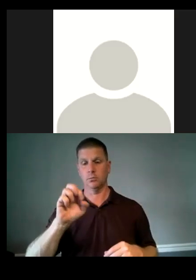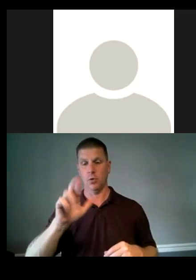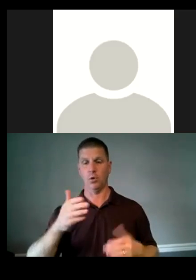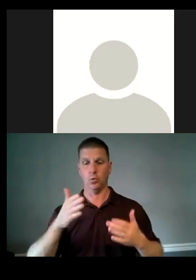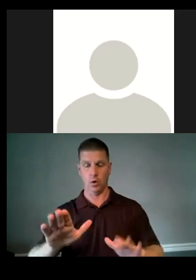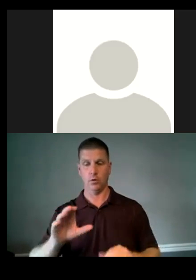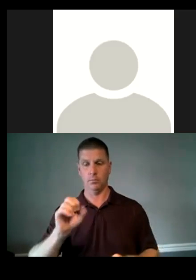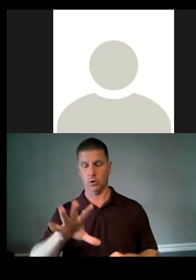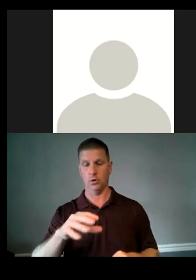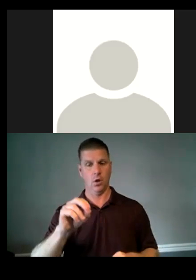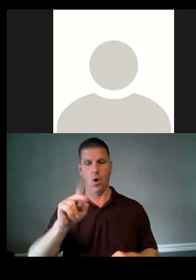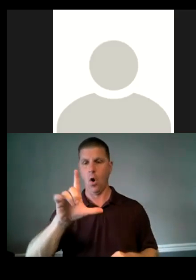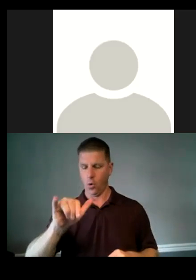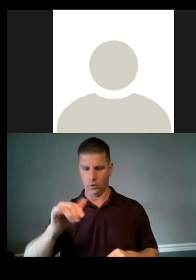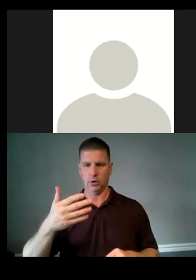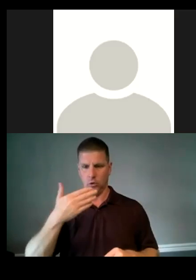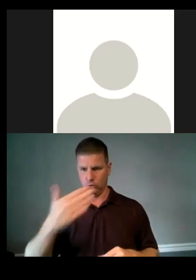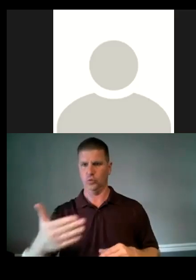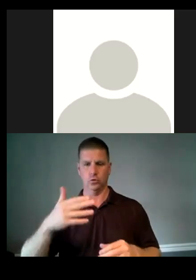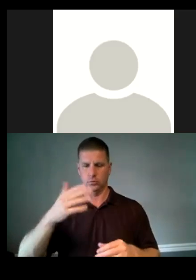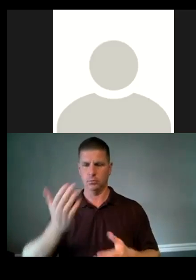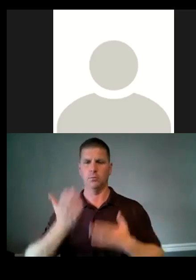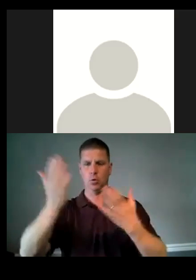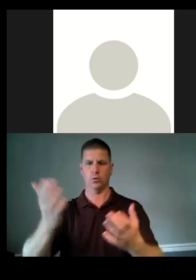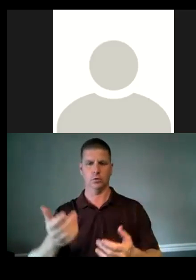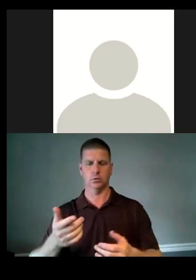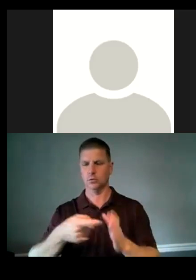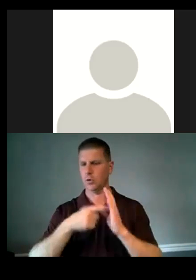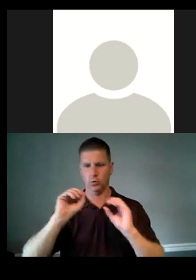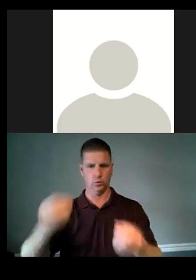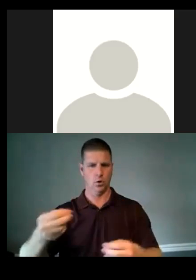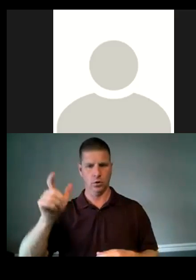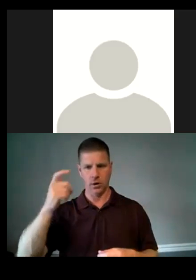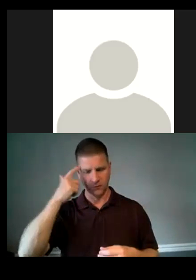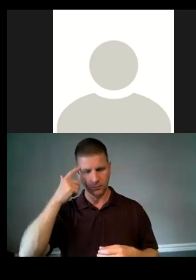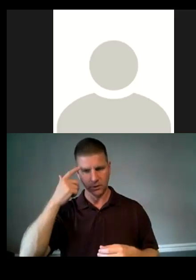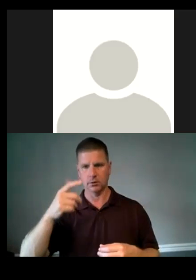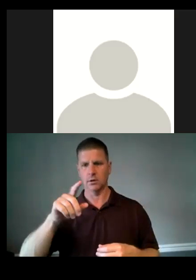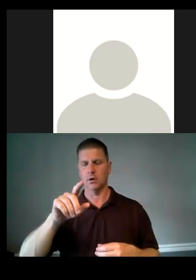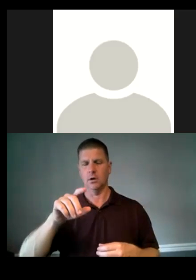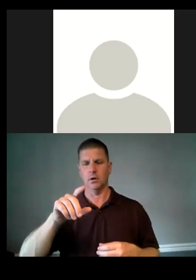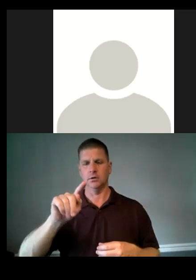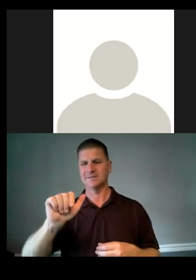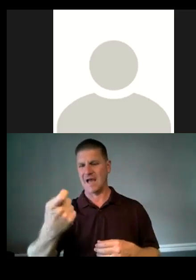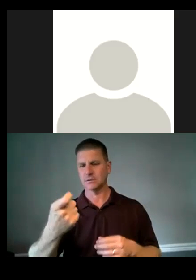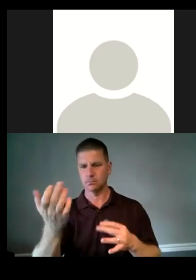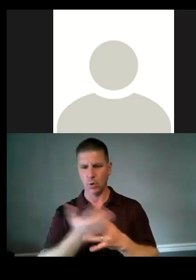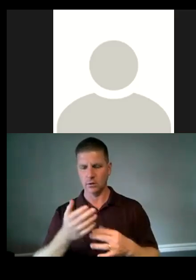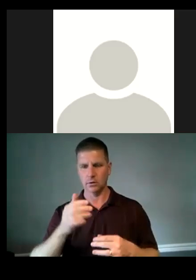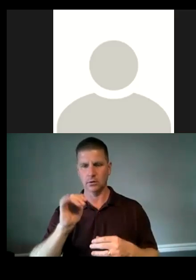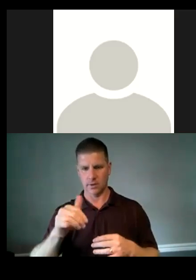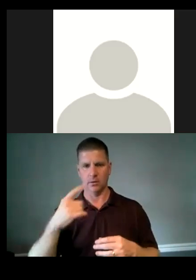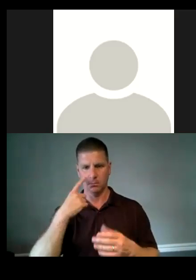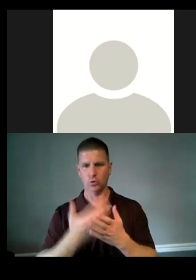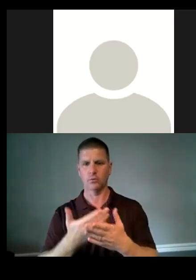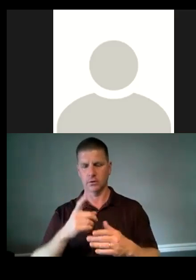the only feasible proposal while also requiring no government soft funds or tax breaks, something that has proven to be